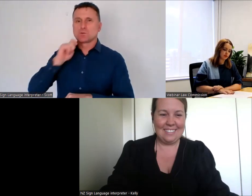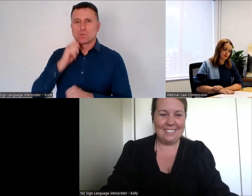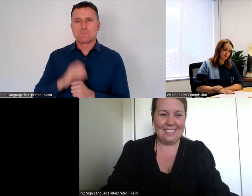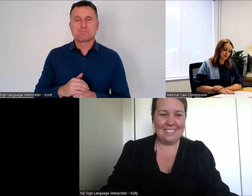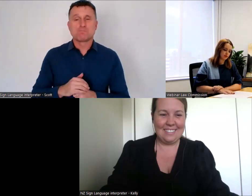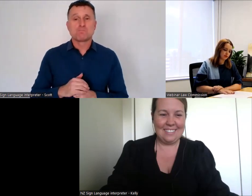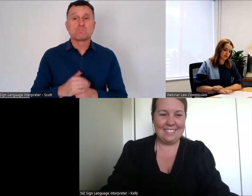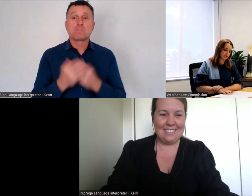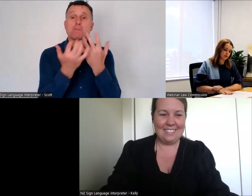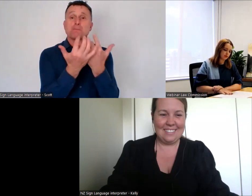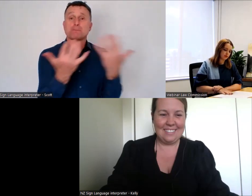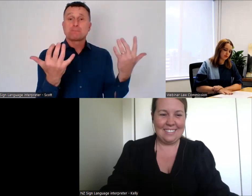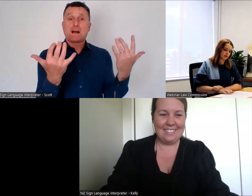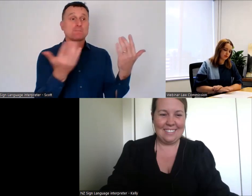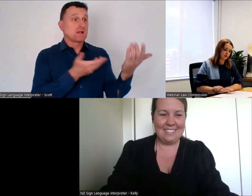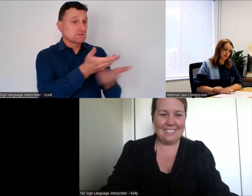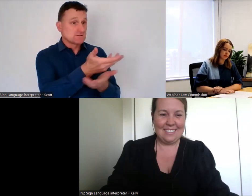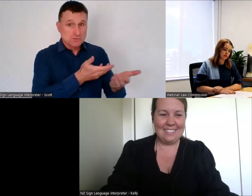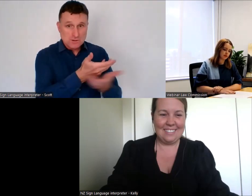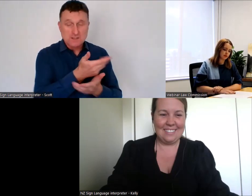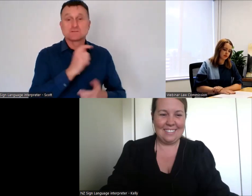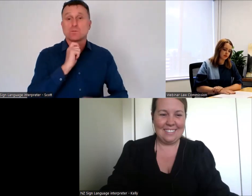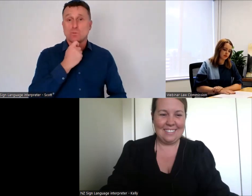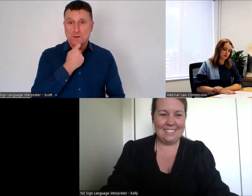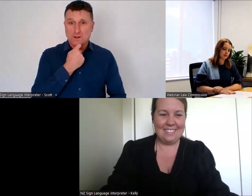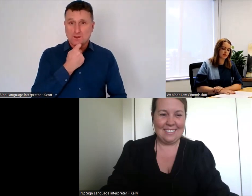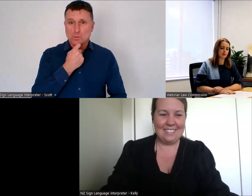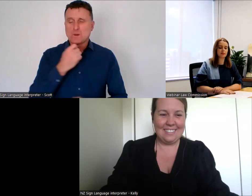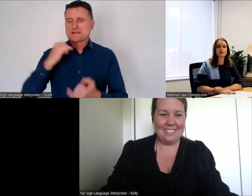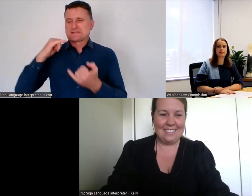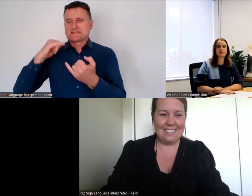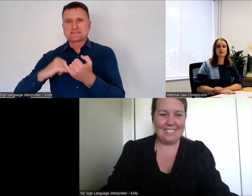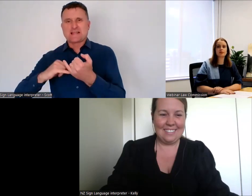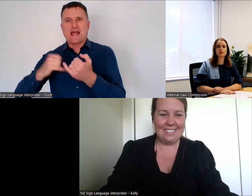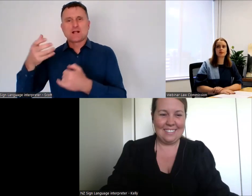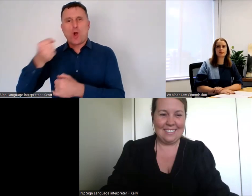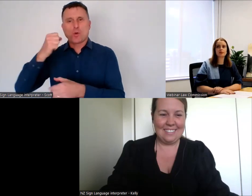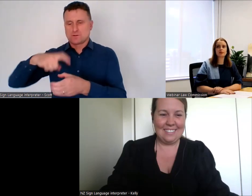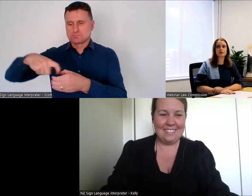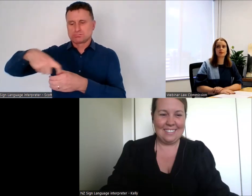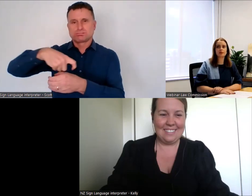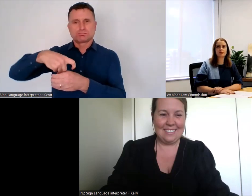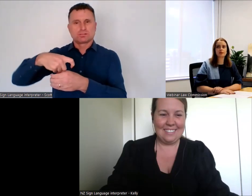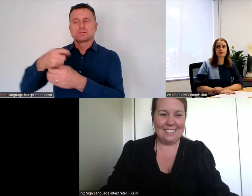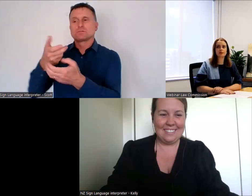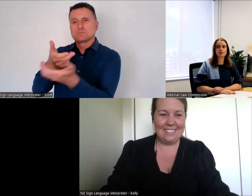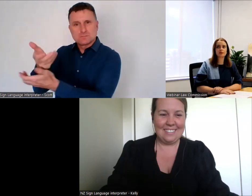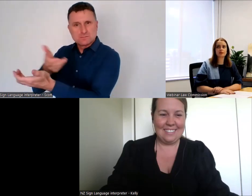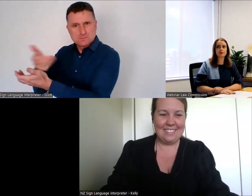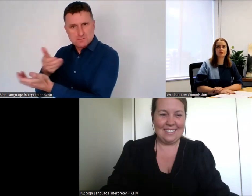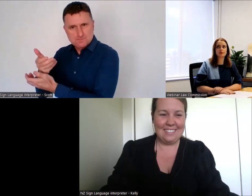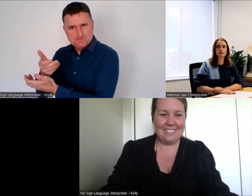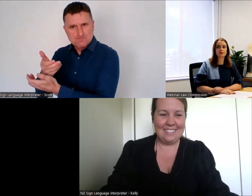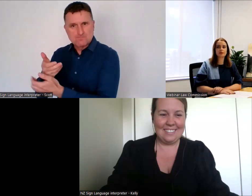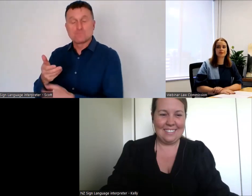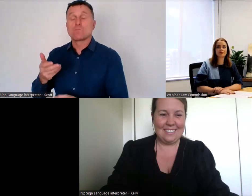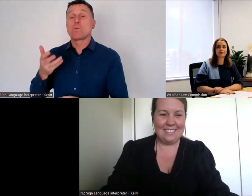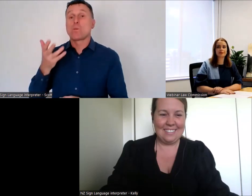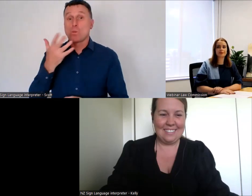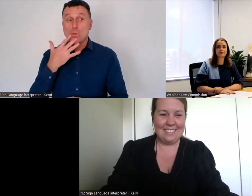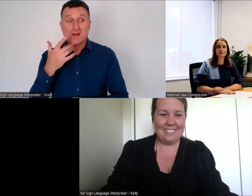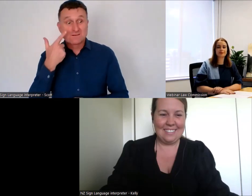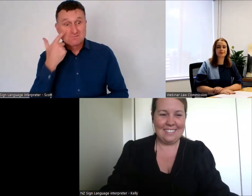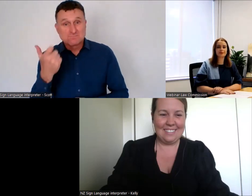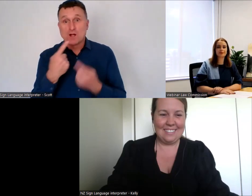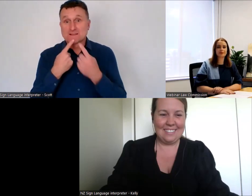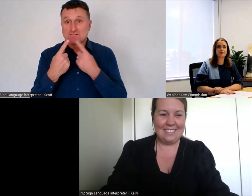key stakeholders. And we typically do that by publishing one or more issues papers such as we've already done